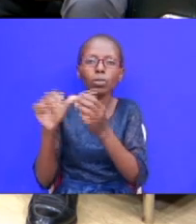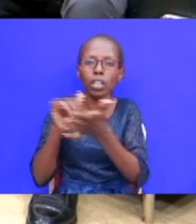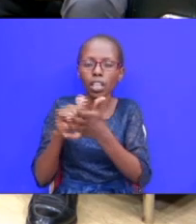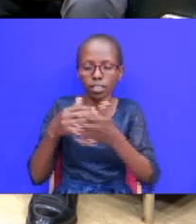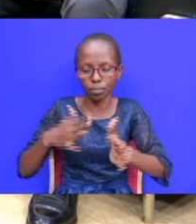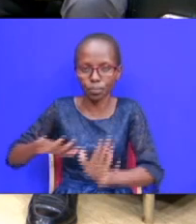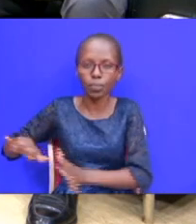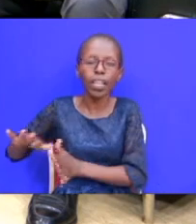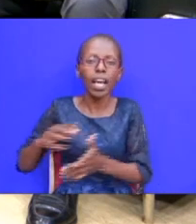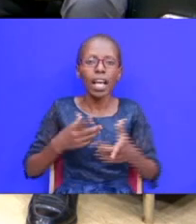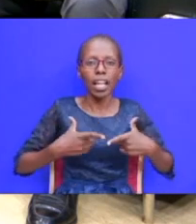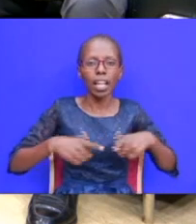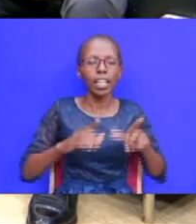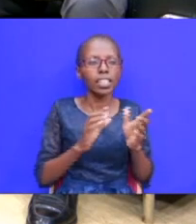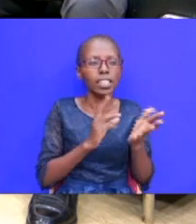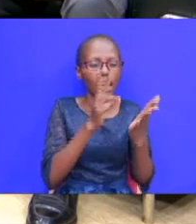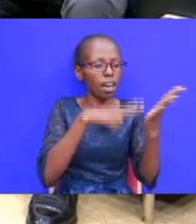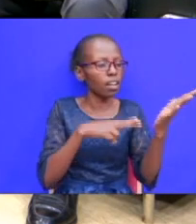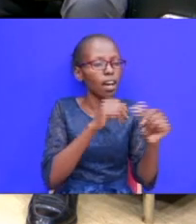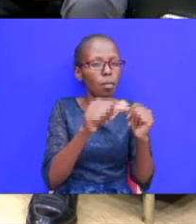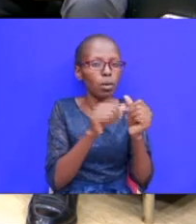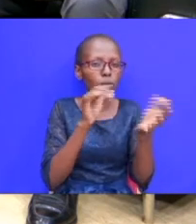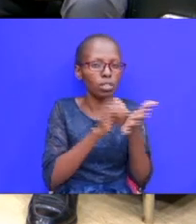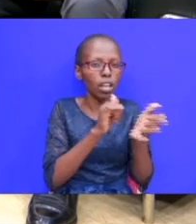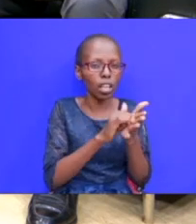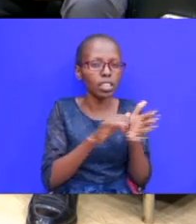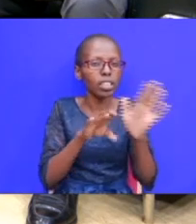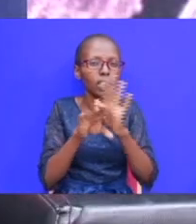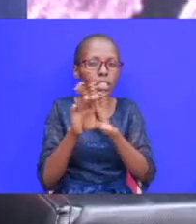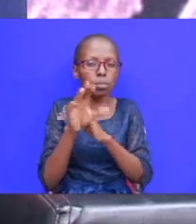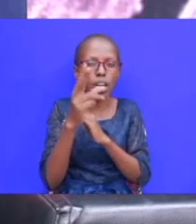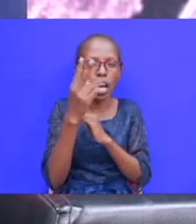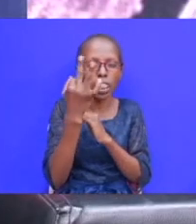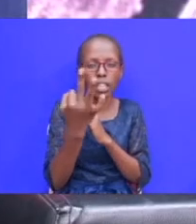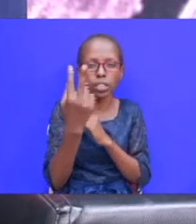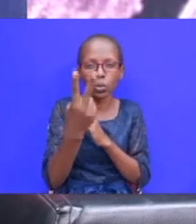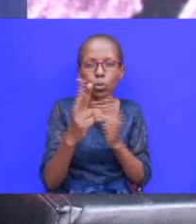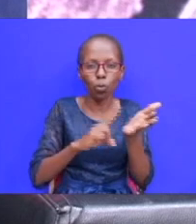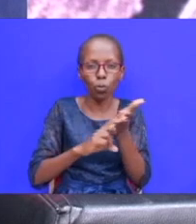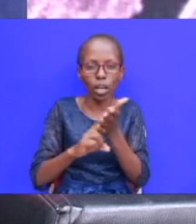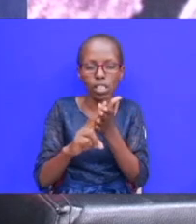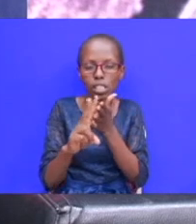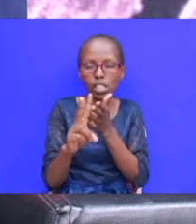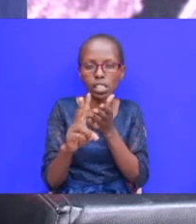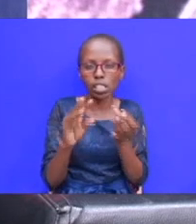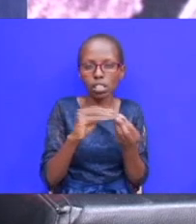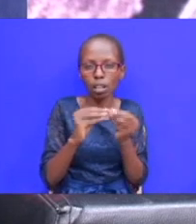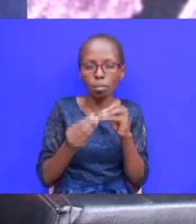let's read parts of uh that so that we get the context chapter 32 a verse number verse number